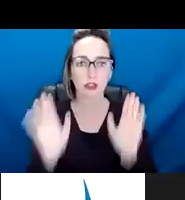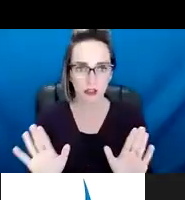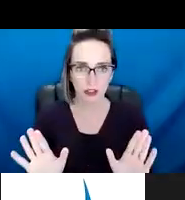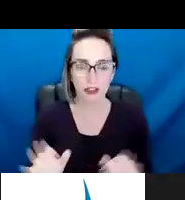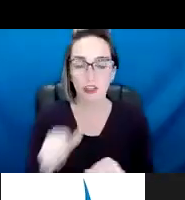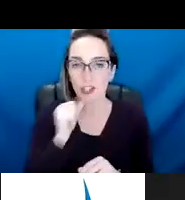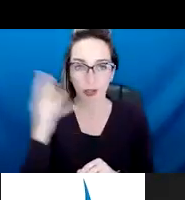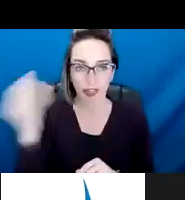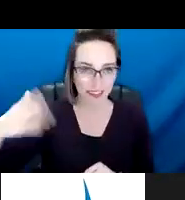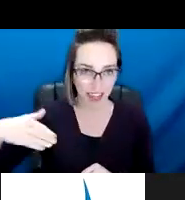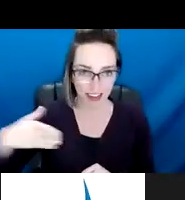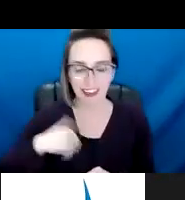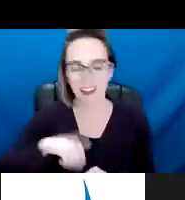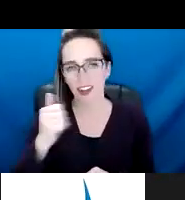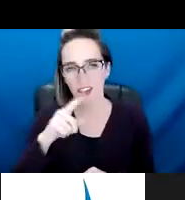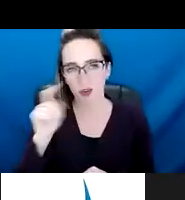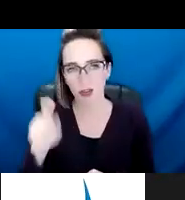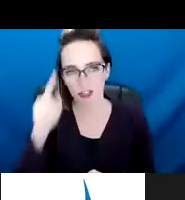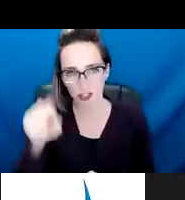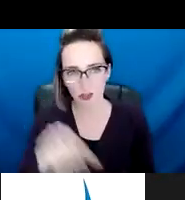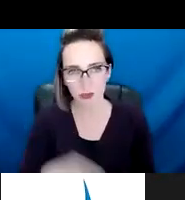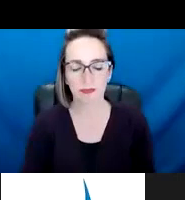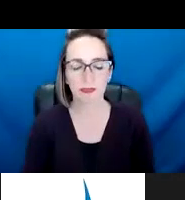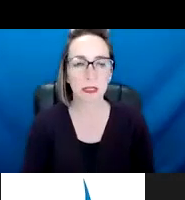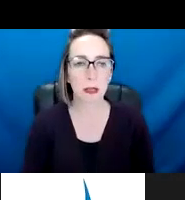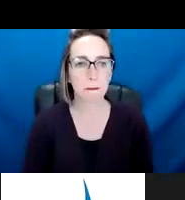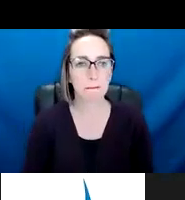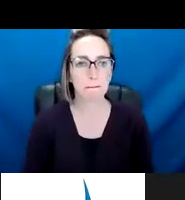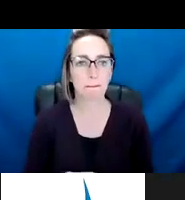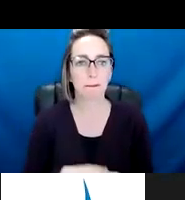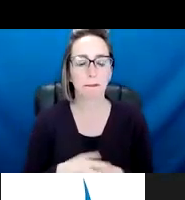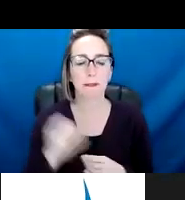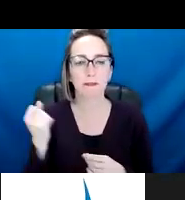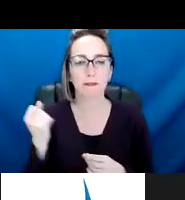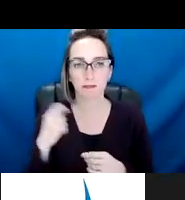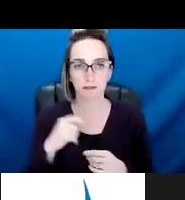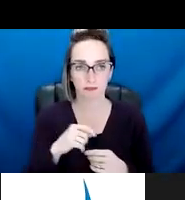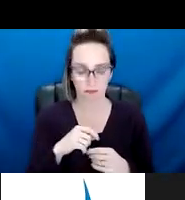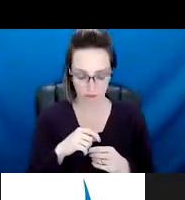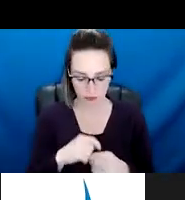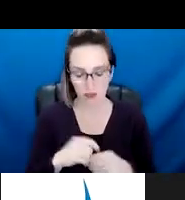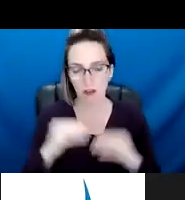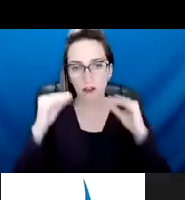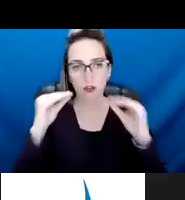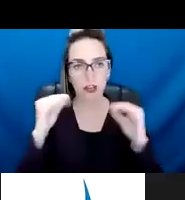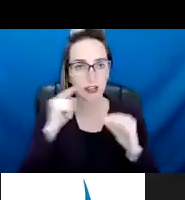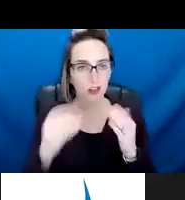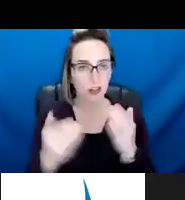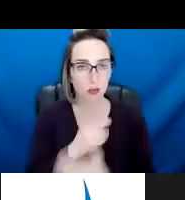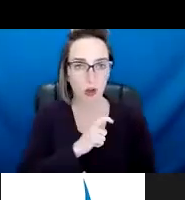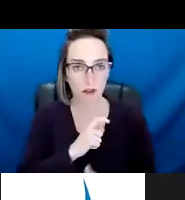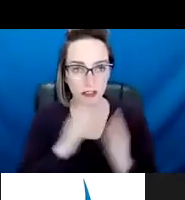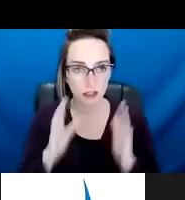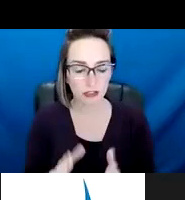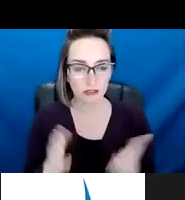Sorry. Um, we've got another question for you. Um, how will the training of the new cadets and recruits emphasize